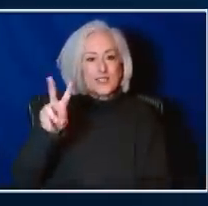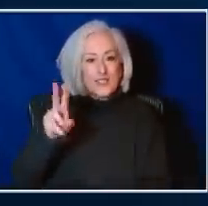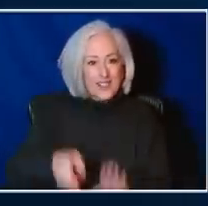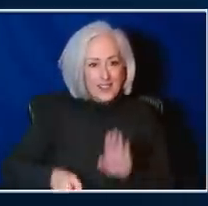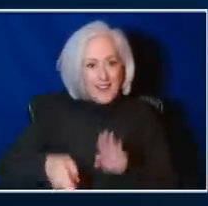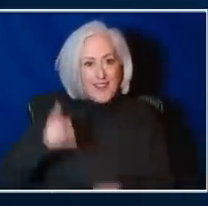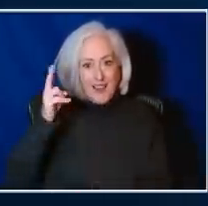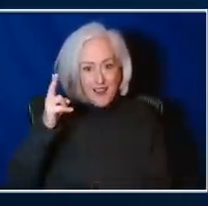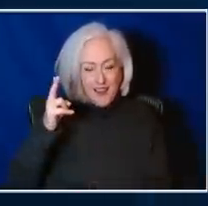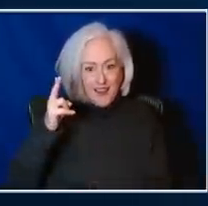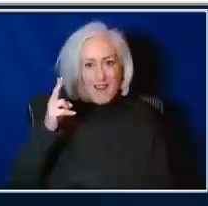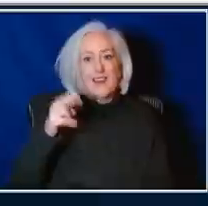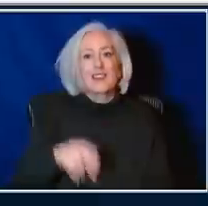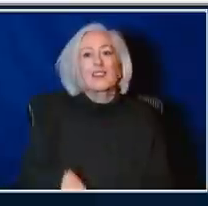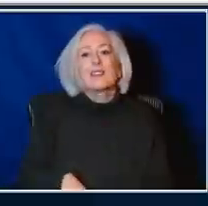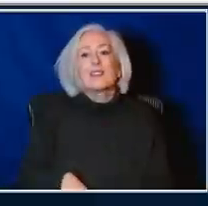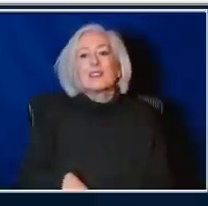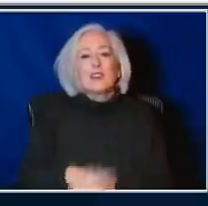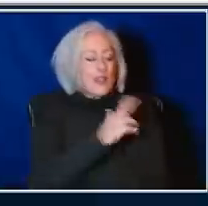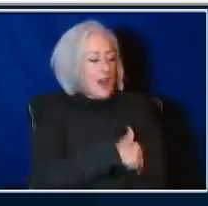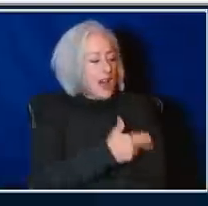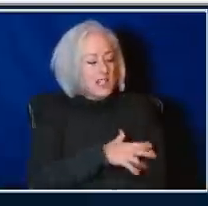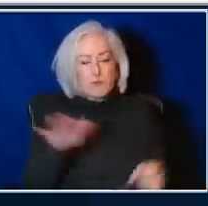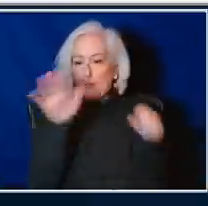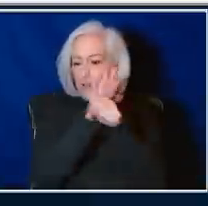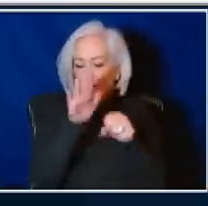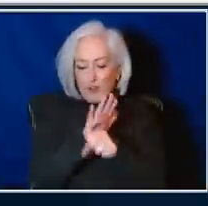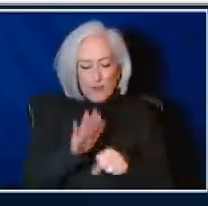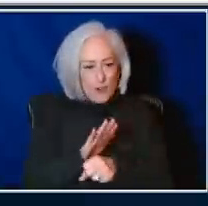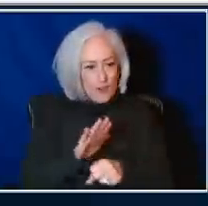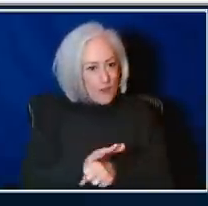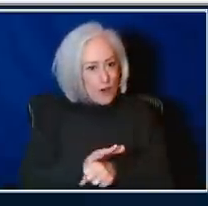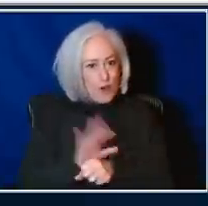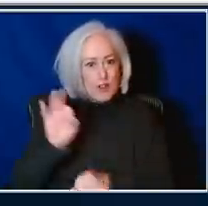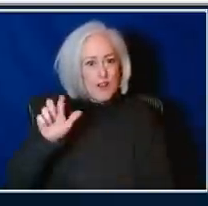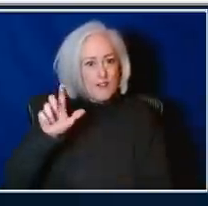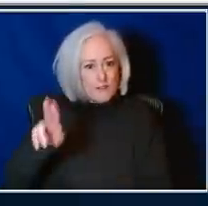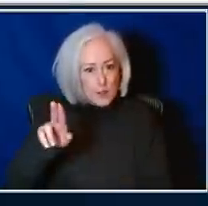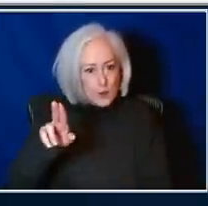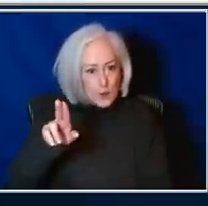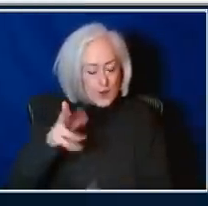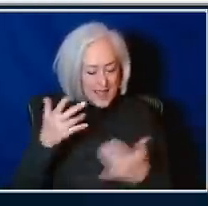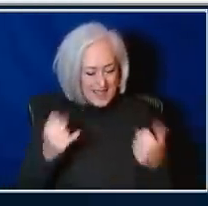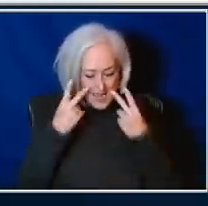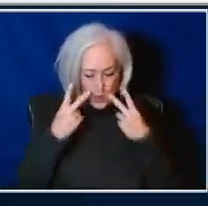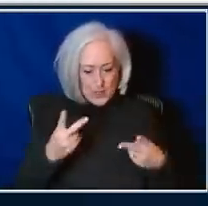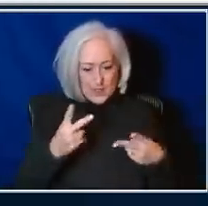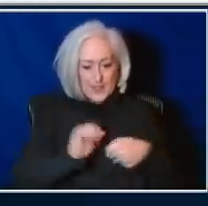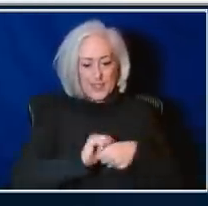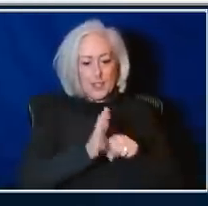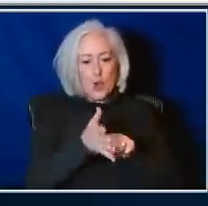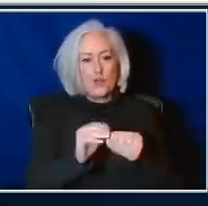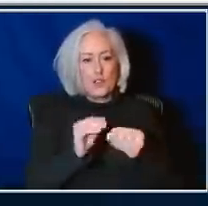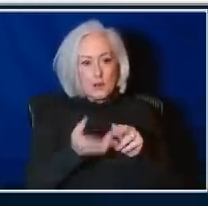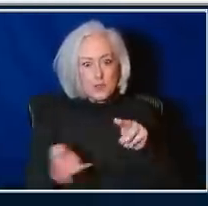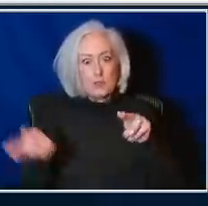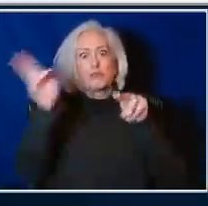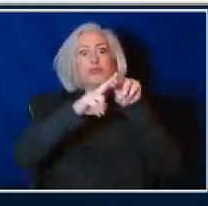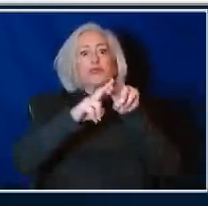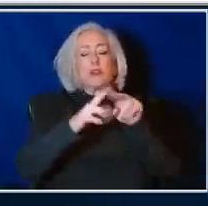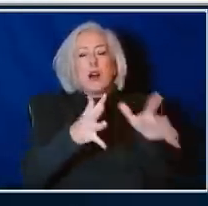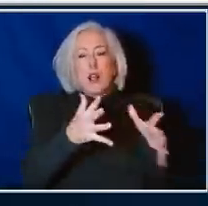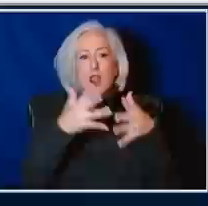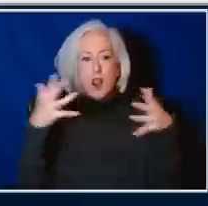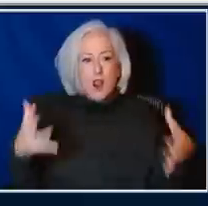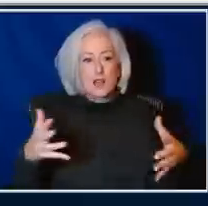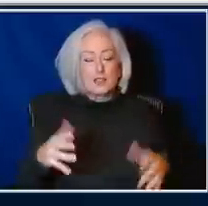is full of folks and full of influenza. And now we're seeing COVID numbers really take off a bit more. So here's a question